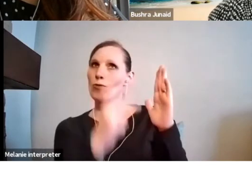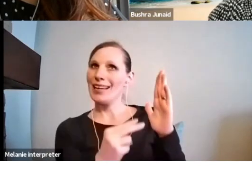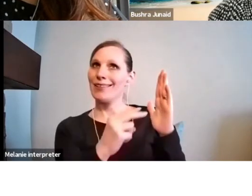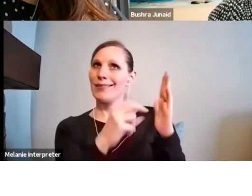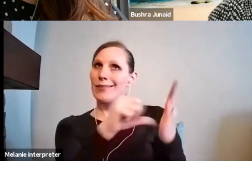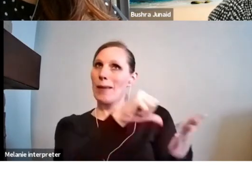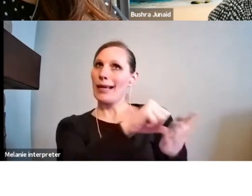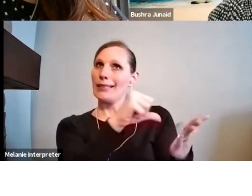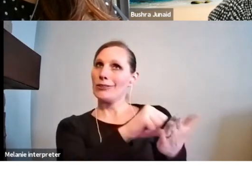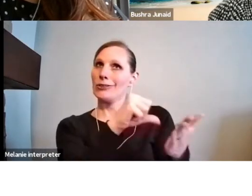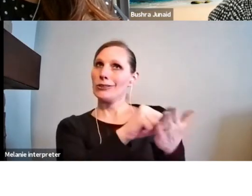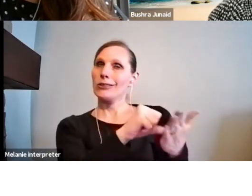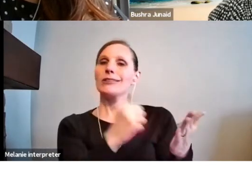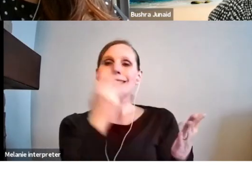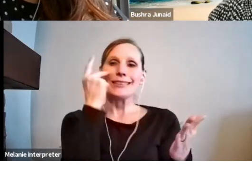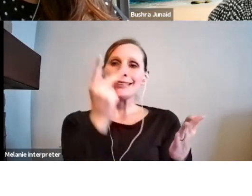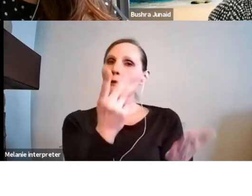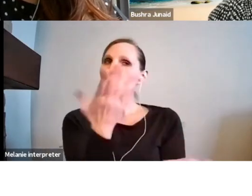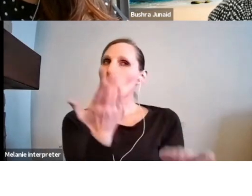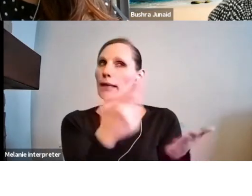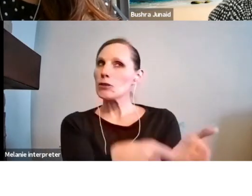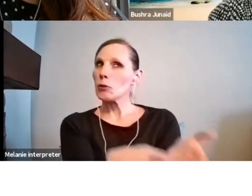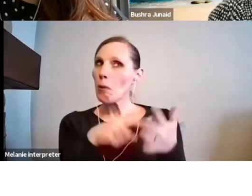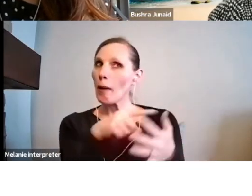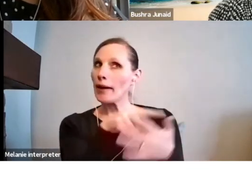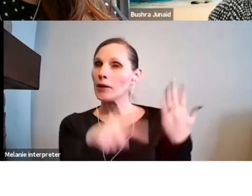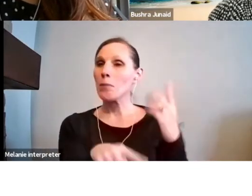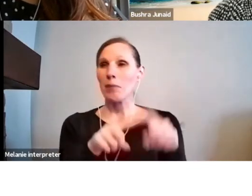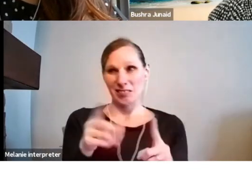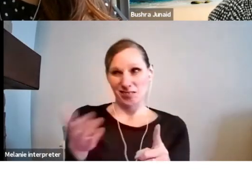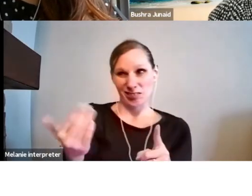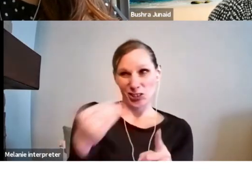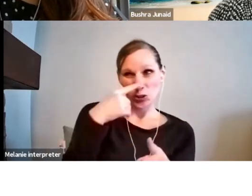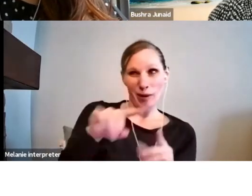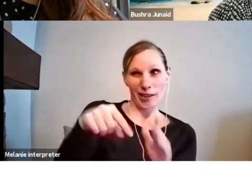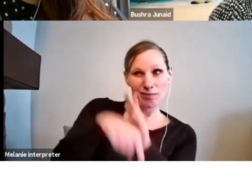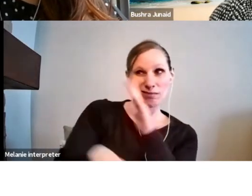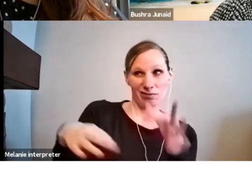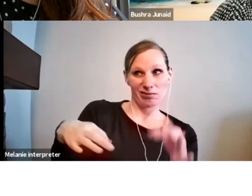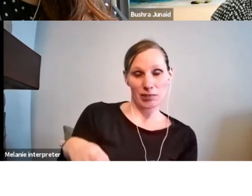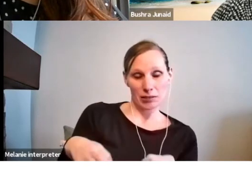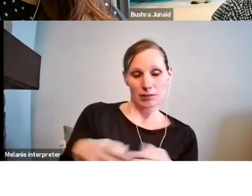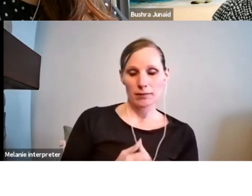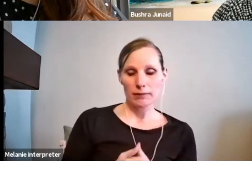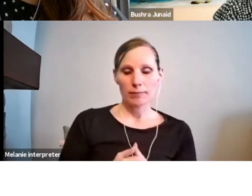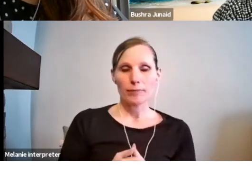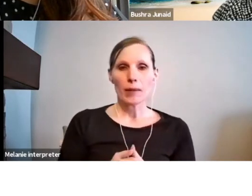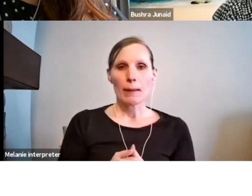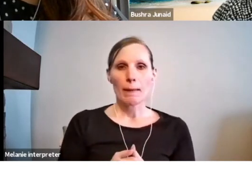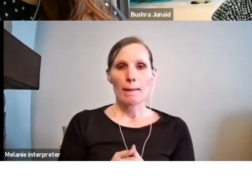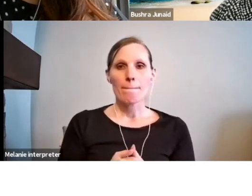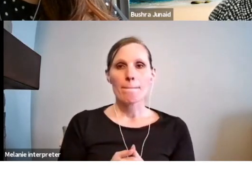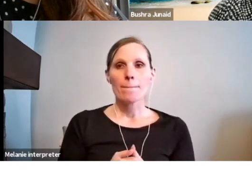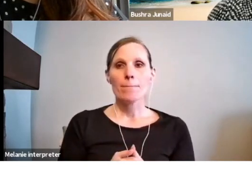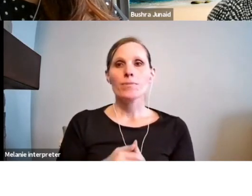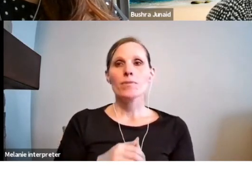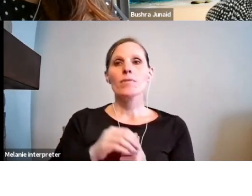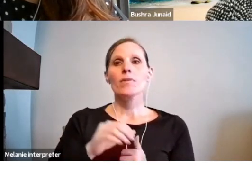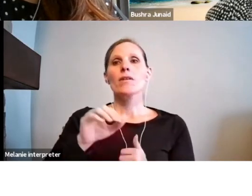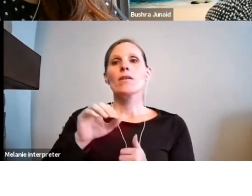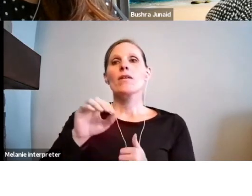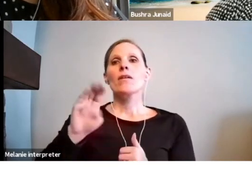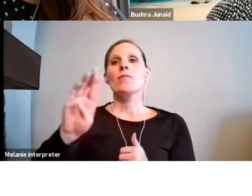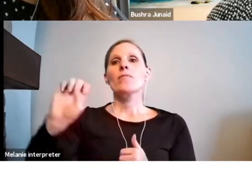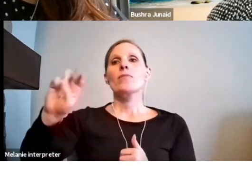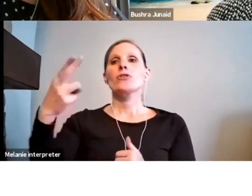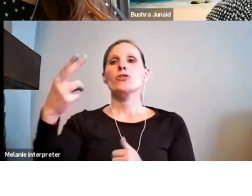eligible. But maybe you can talk a little bit about that. Okay, so the OAC, the Interior